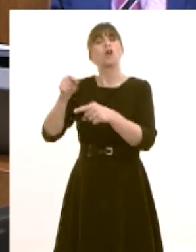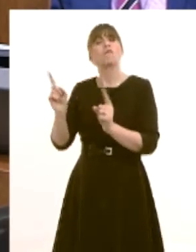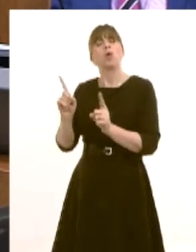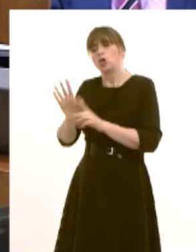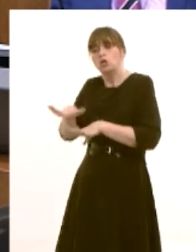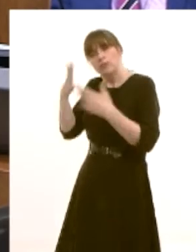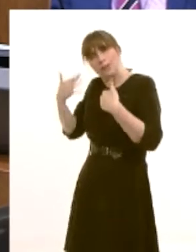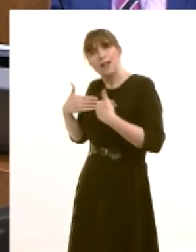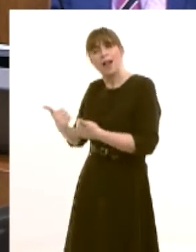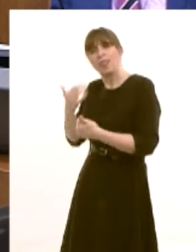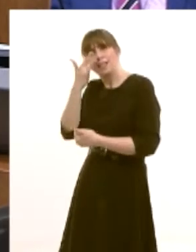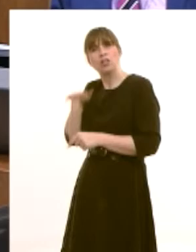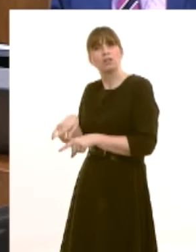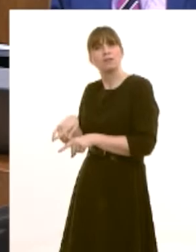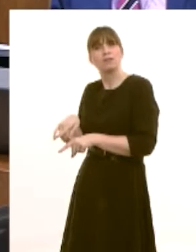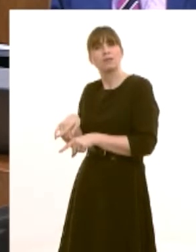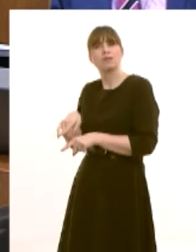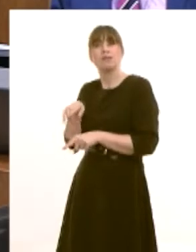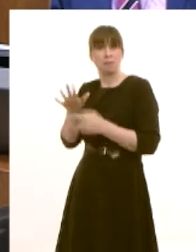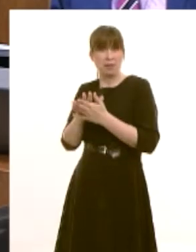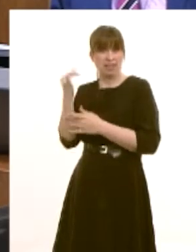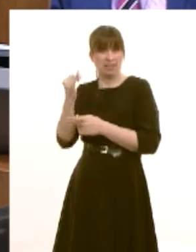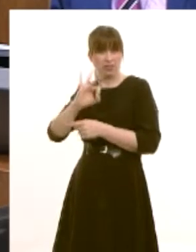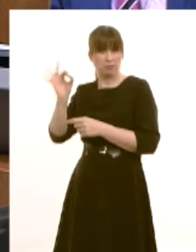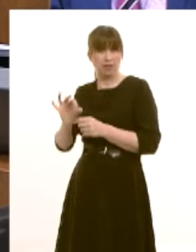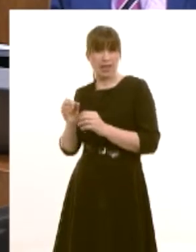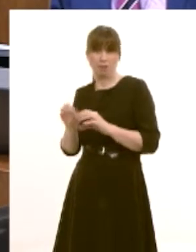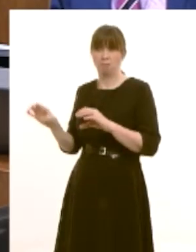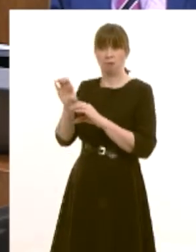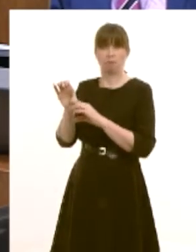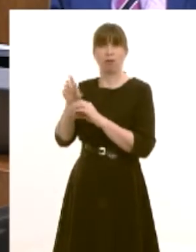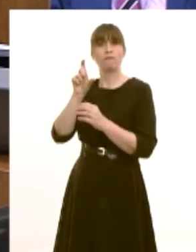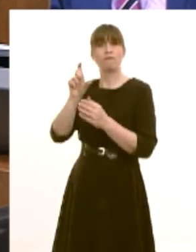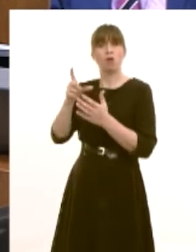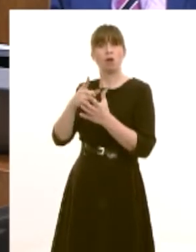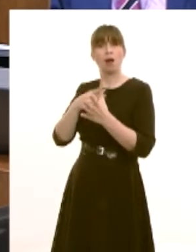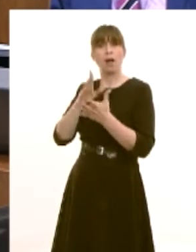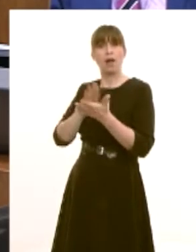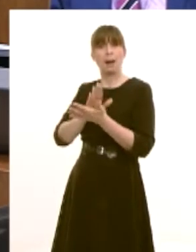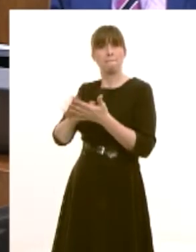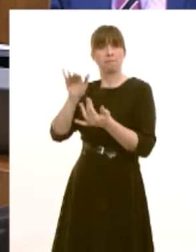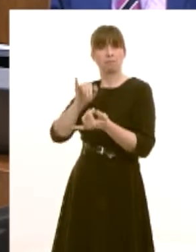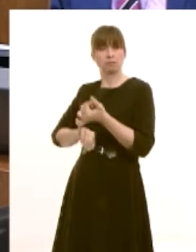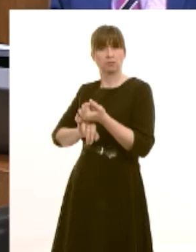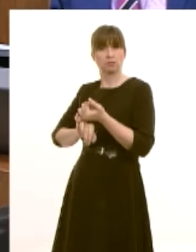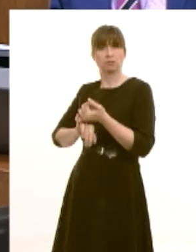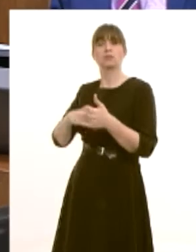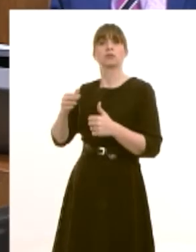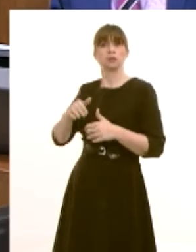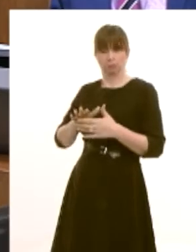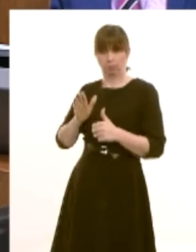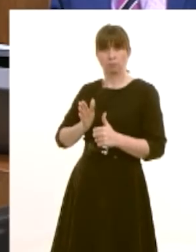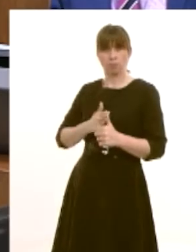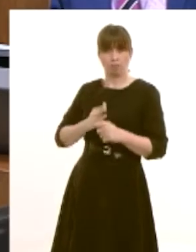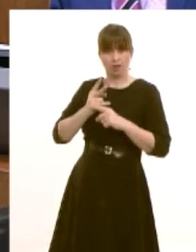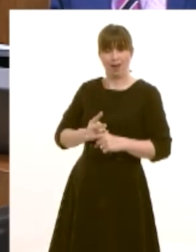adolescent mental health services. That's a 17 percent increase in calms spread across primary and secondary care. We've also announced a further